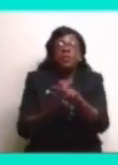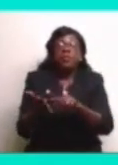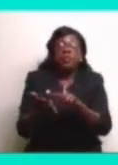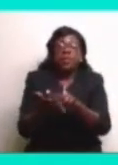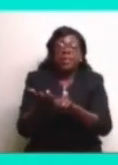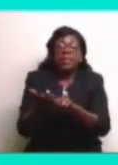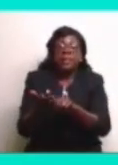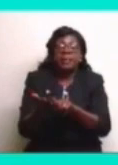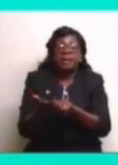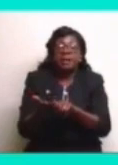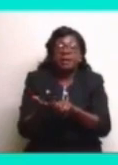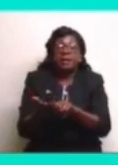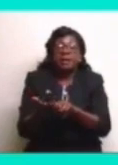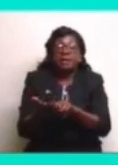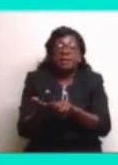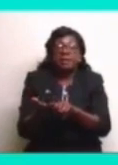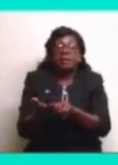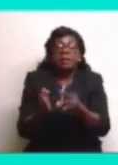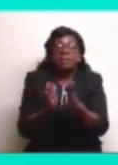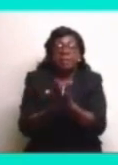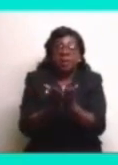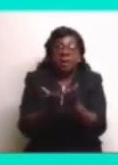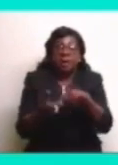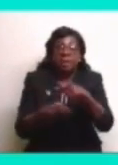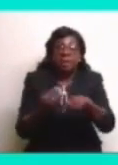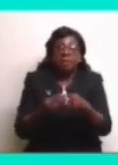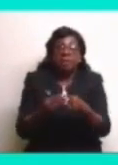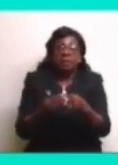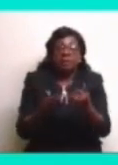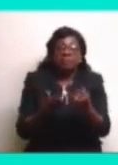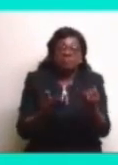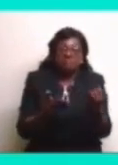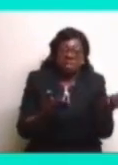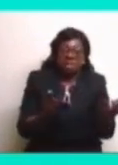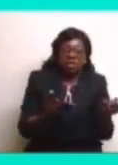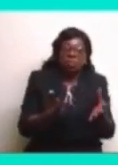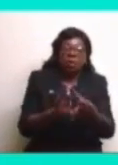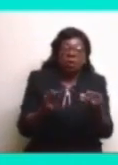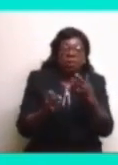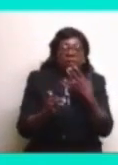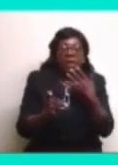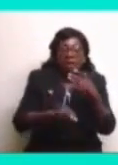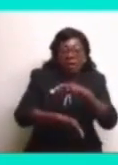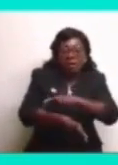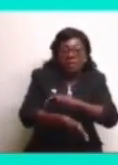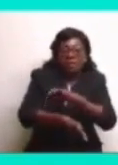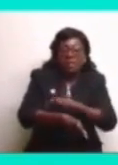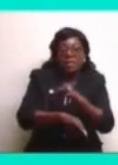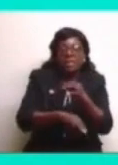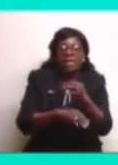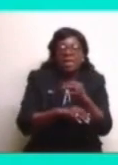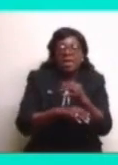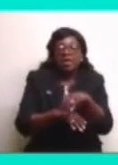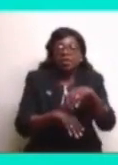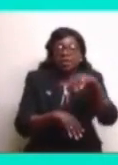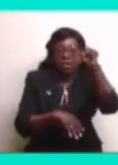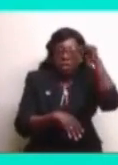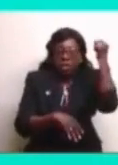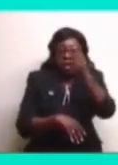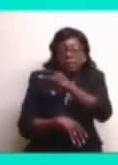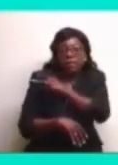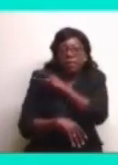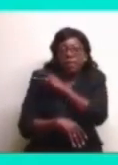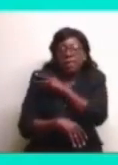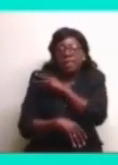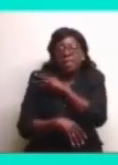Colin Hughes' book about this issue, and you read Sean McQueenie's book, Breaching